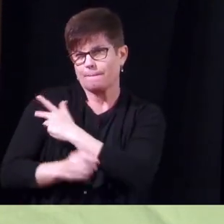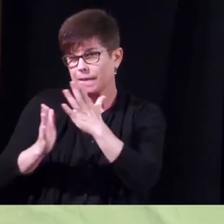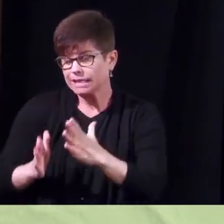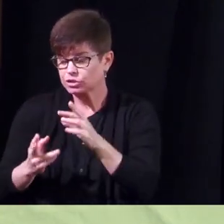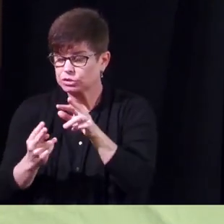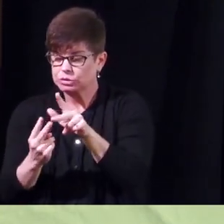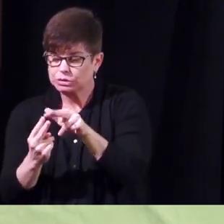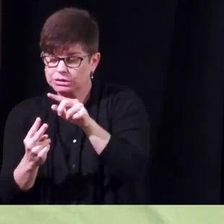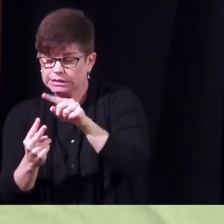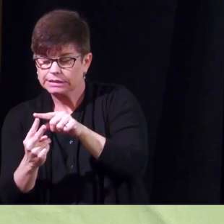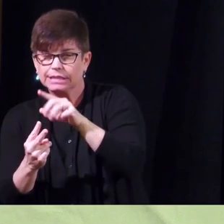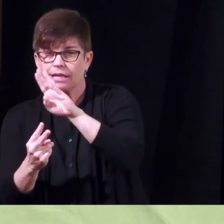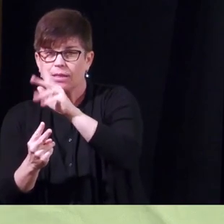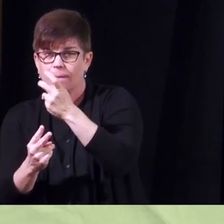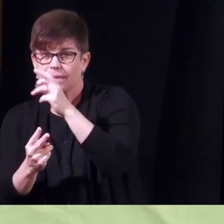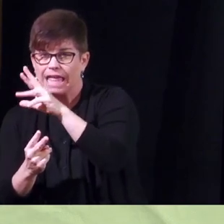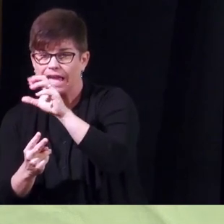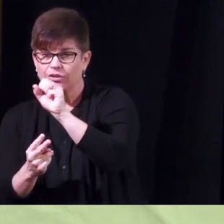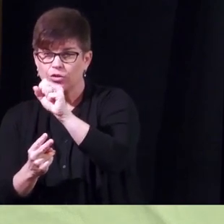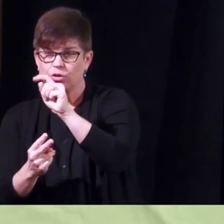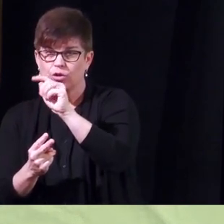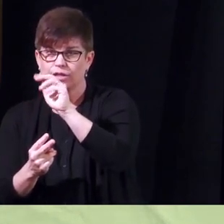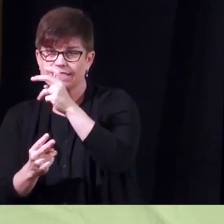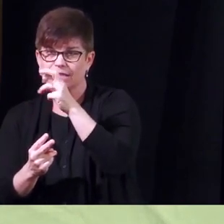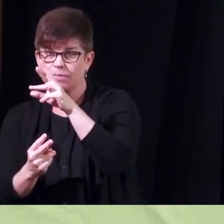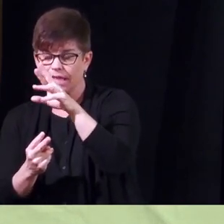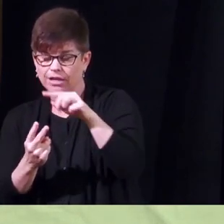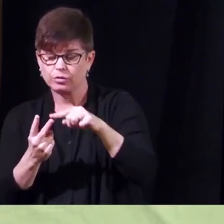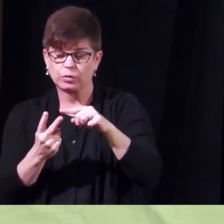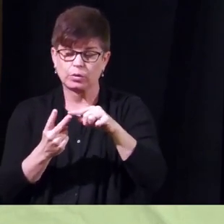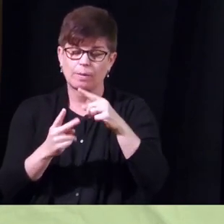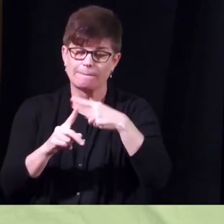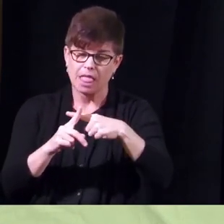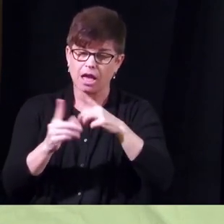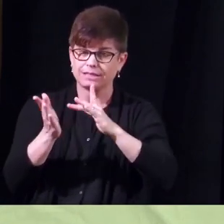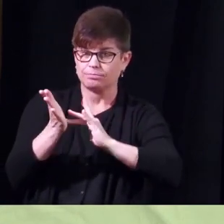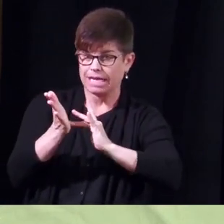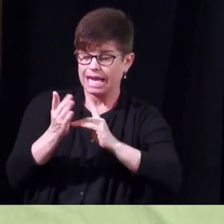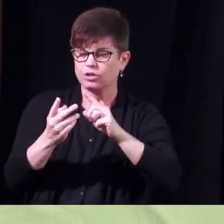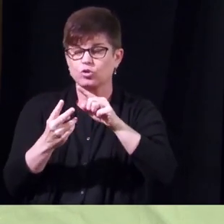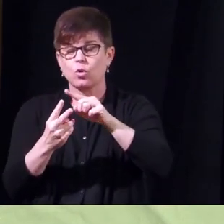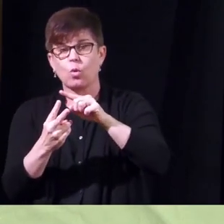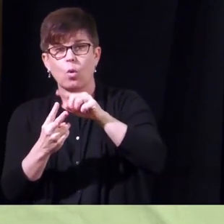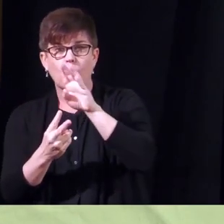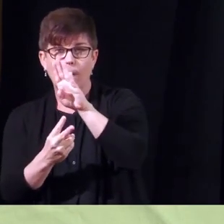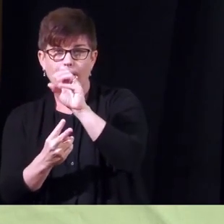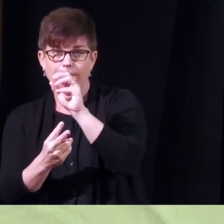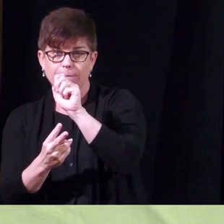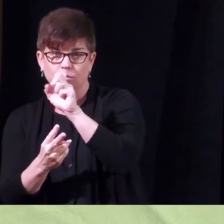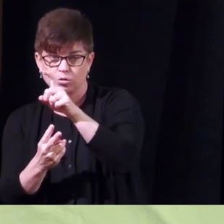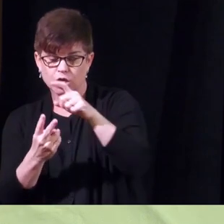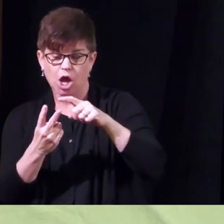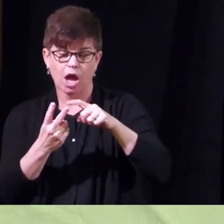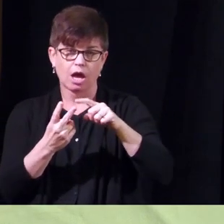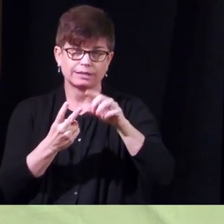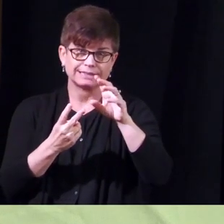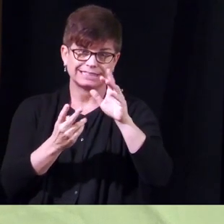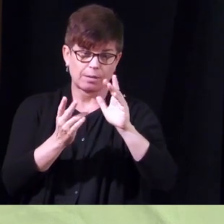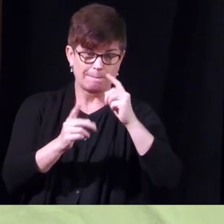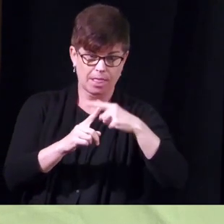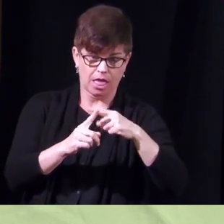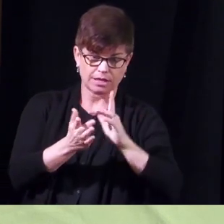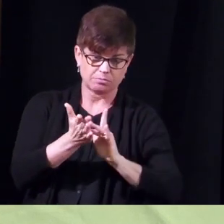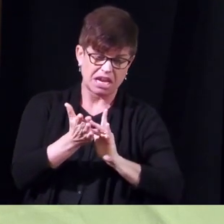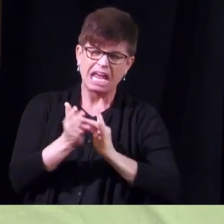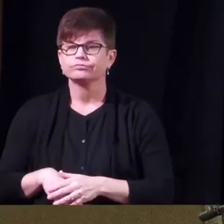stimulator in medications or botox with medications it's it's just you tailor it to the patient whatever is necessary